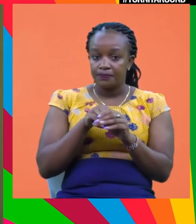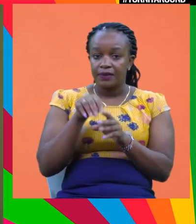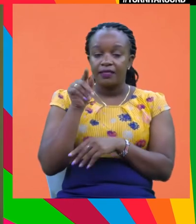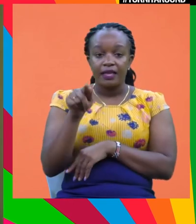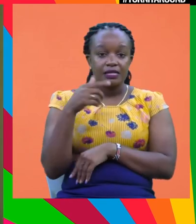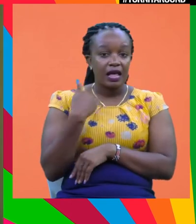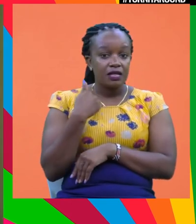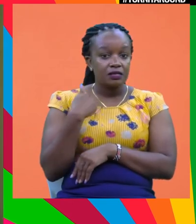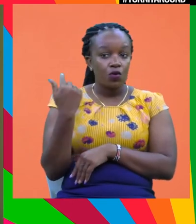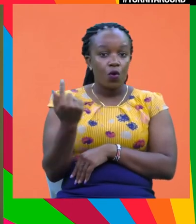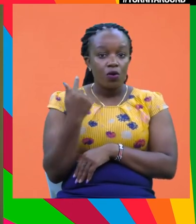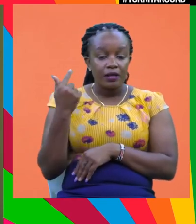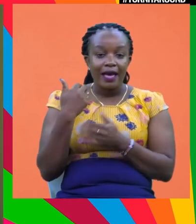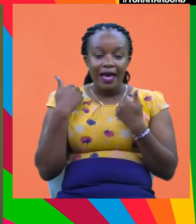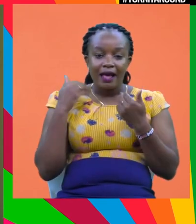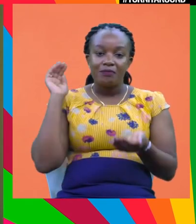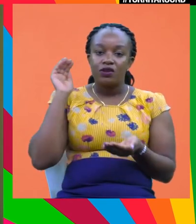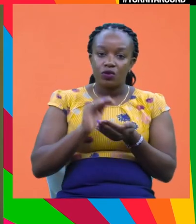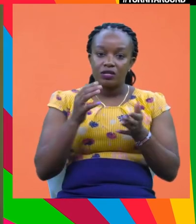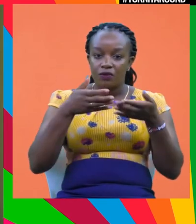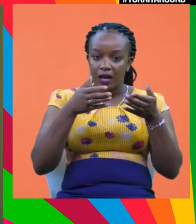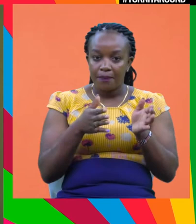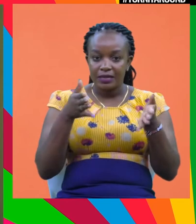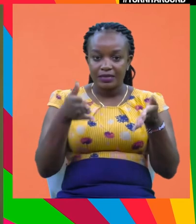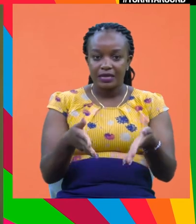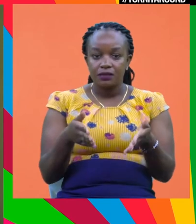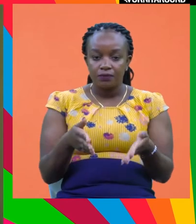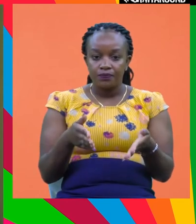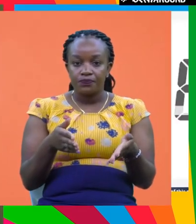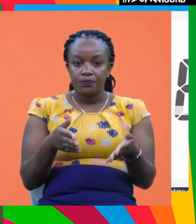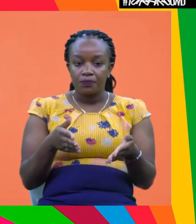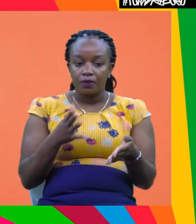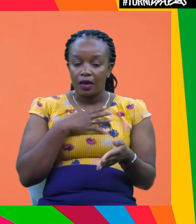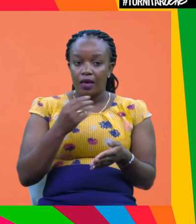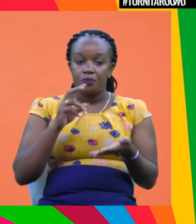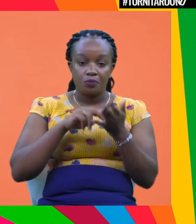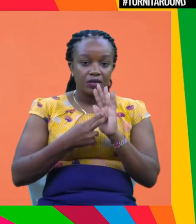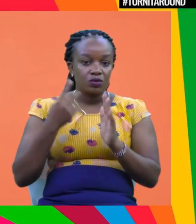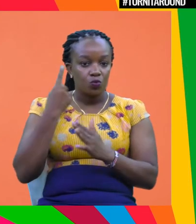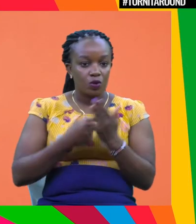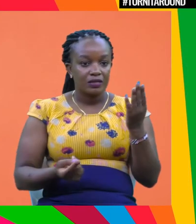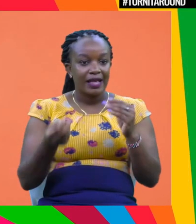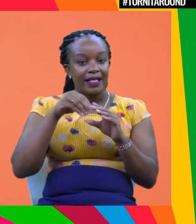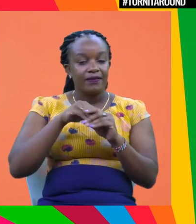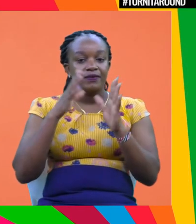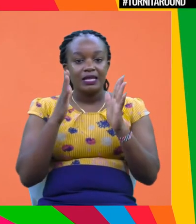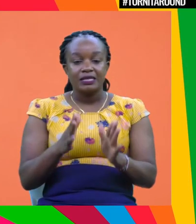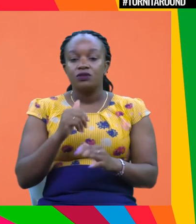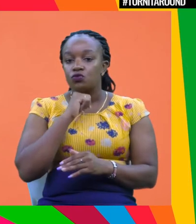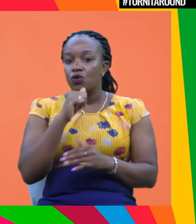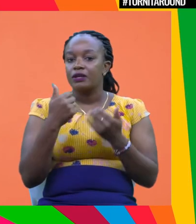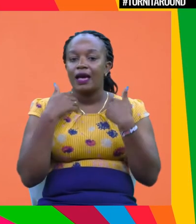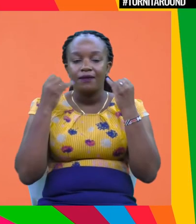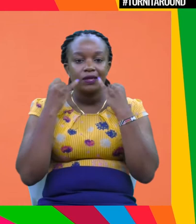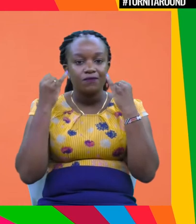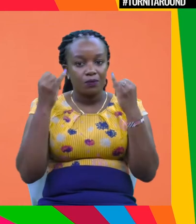available for a minority of companies right now. And that, of course, means then that investors do not have